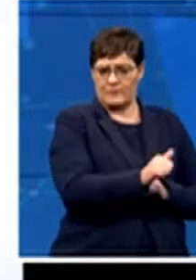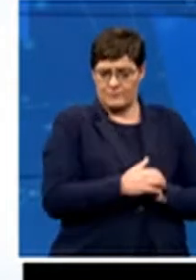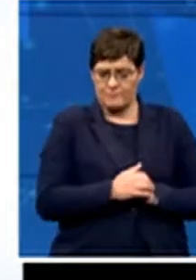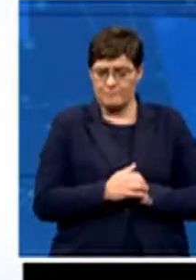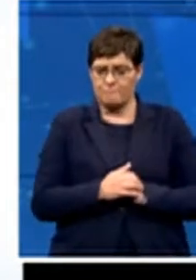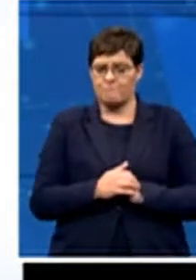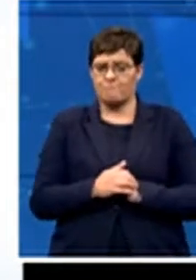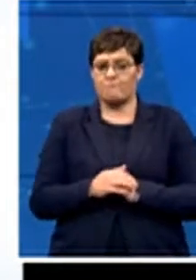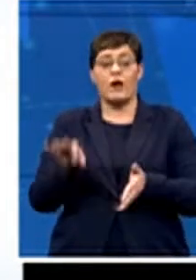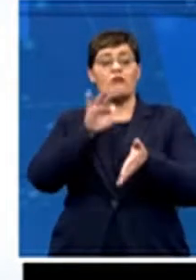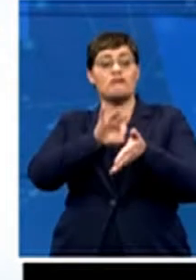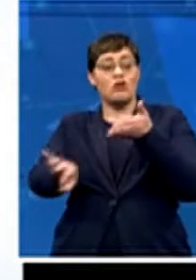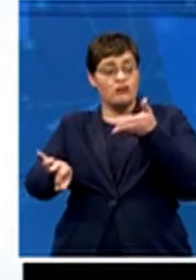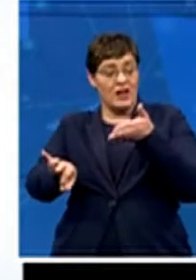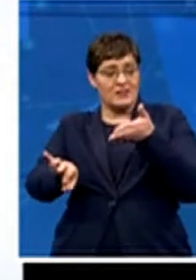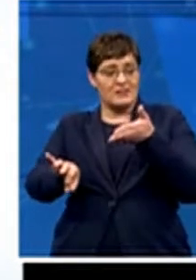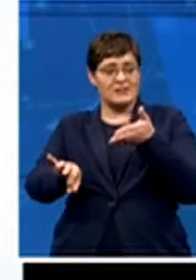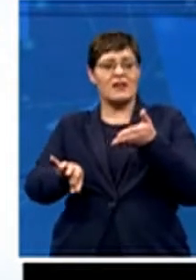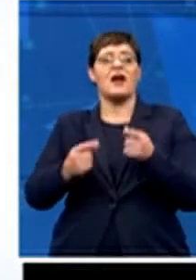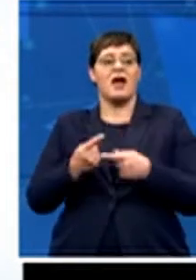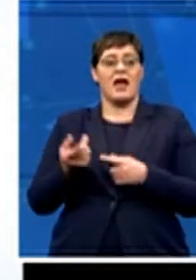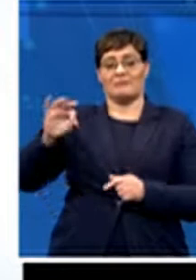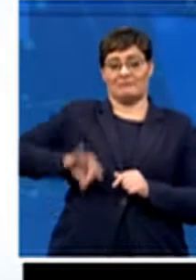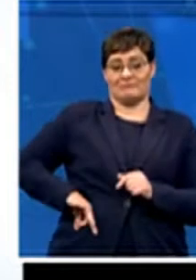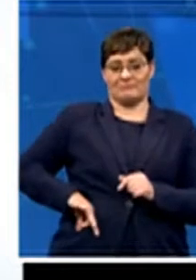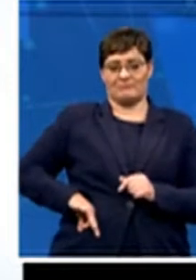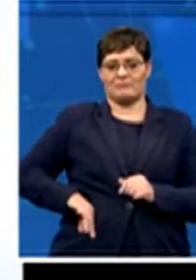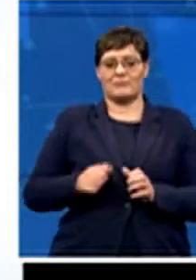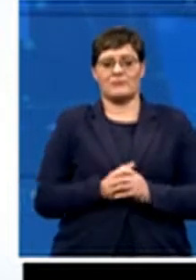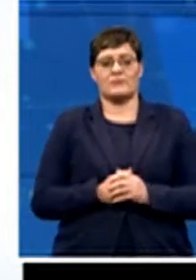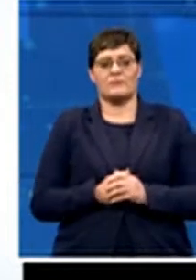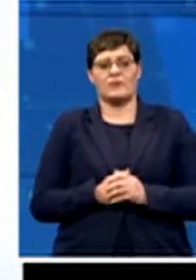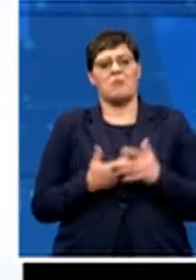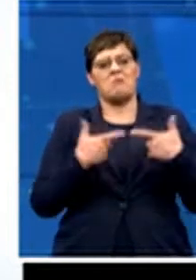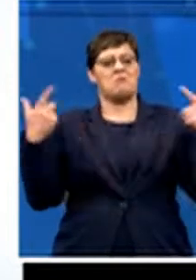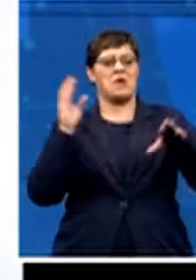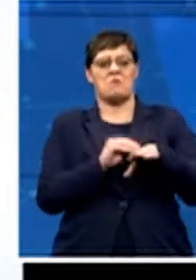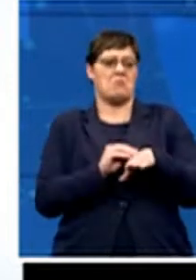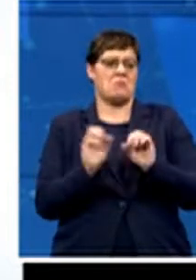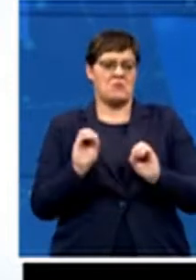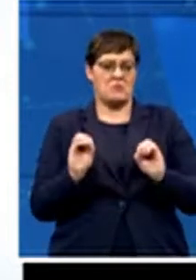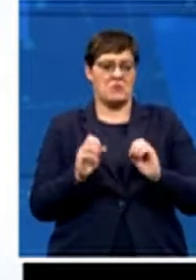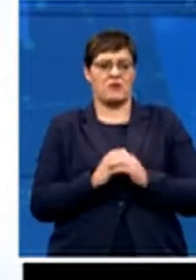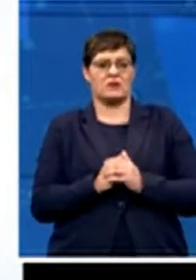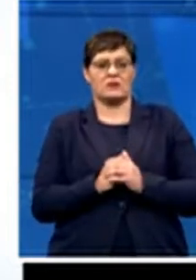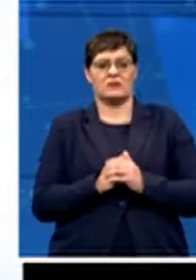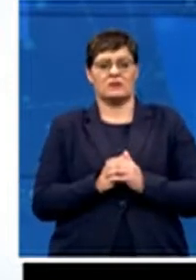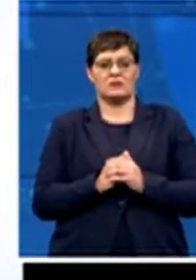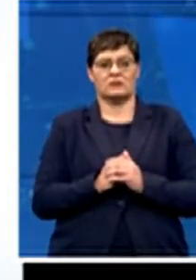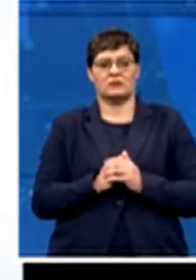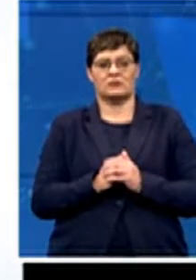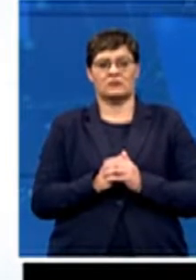this was not actually a big issue. And I mean, I think, but just their perceptions were around,